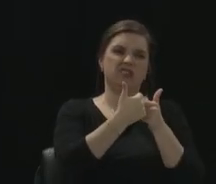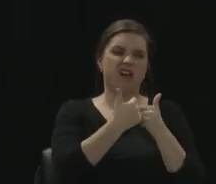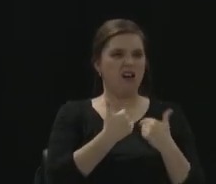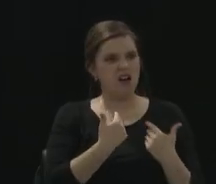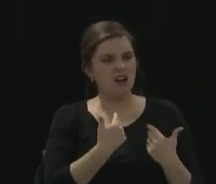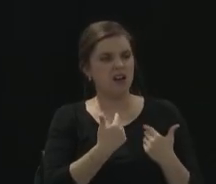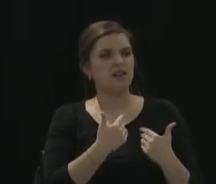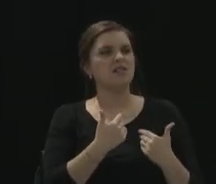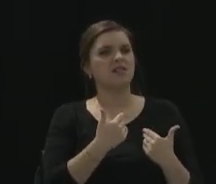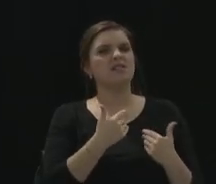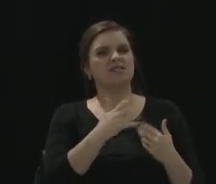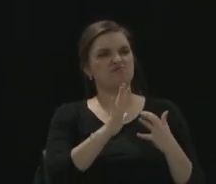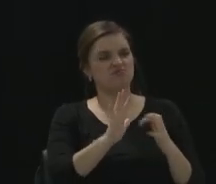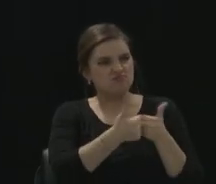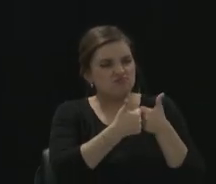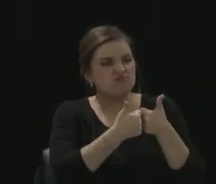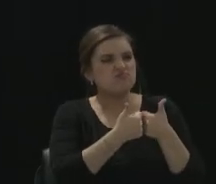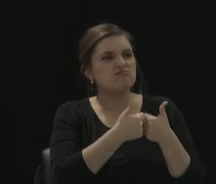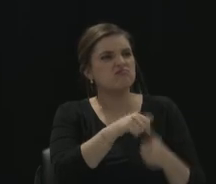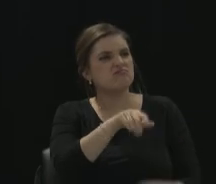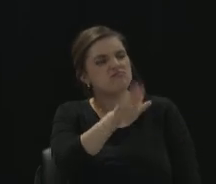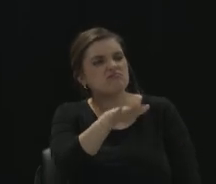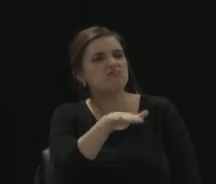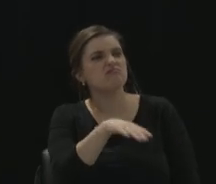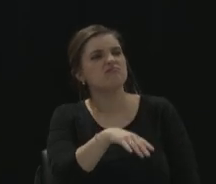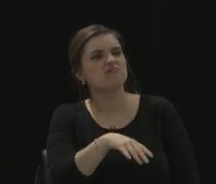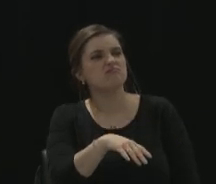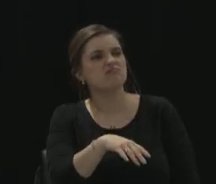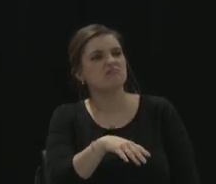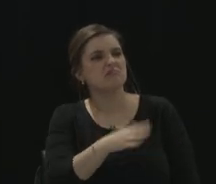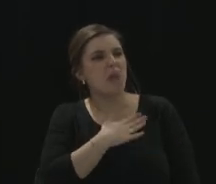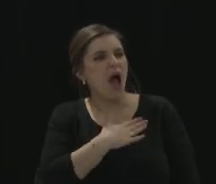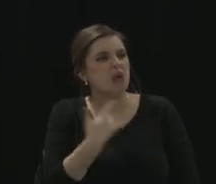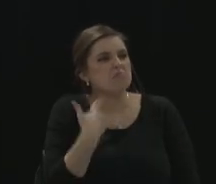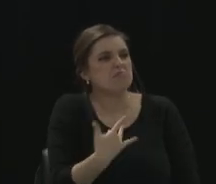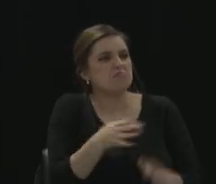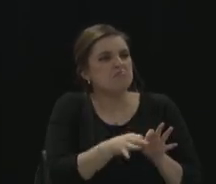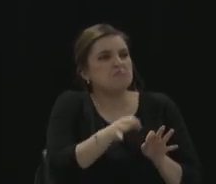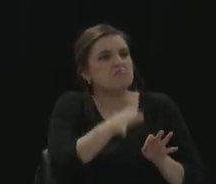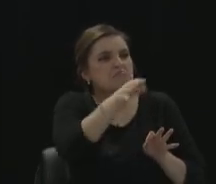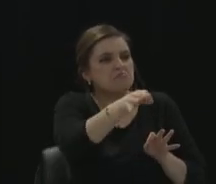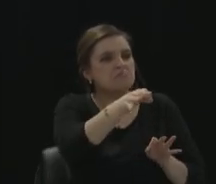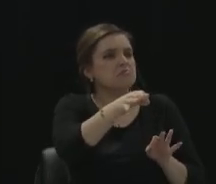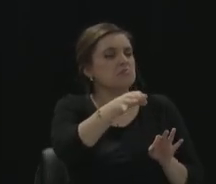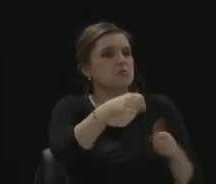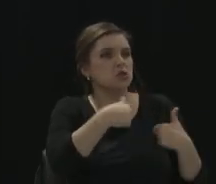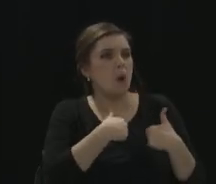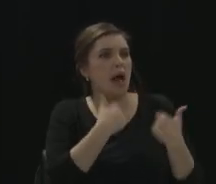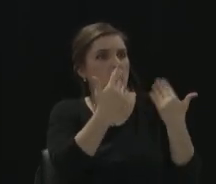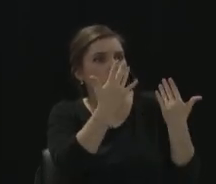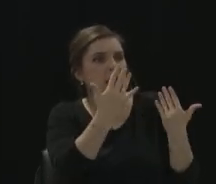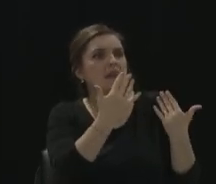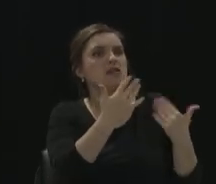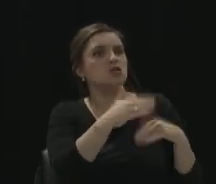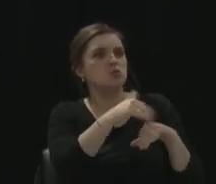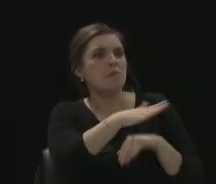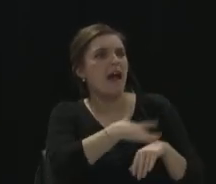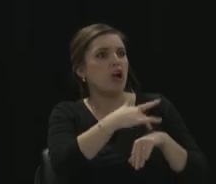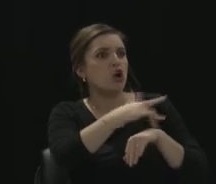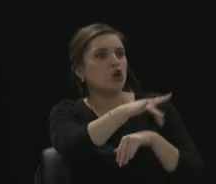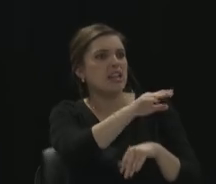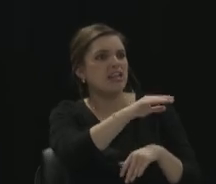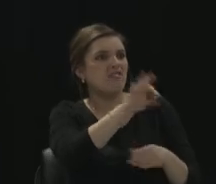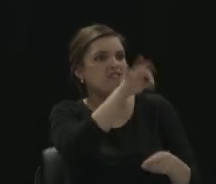but people always challenged me and said, well, I'm a procrastinator. So I procrastinated my early voting to Monday and I said, you know,